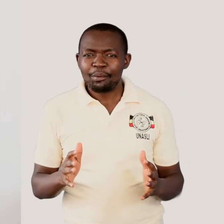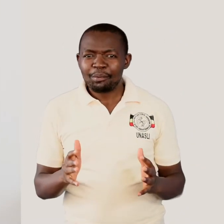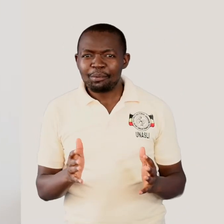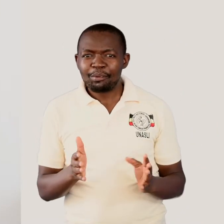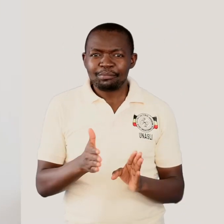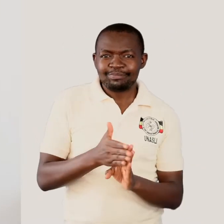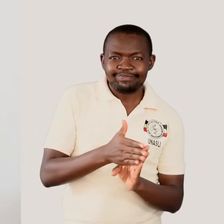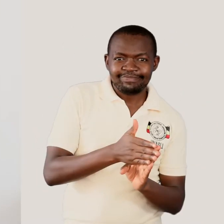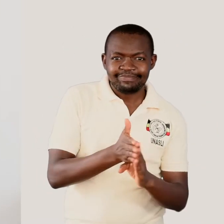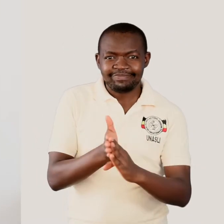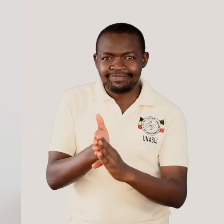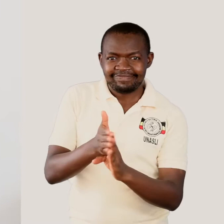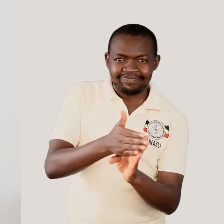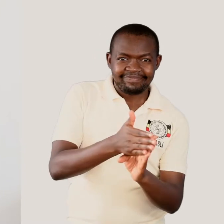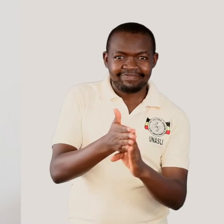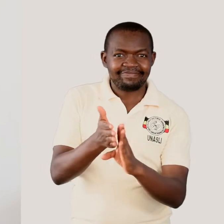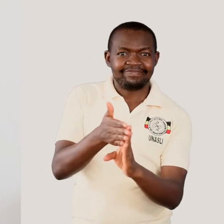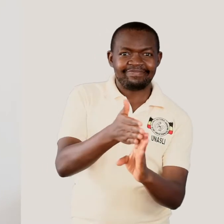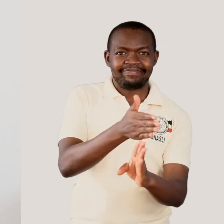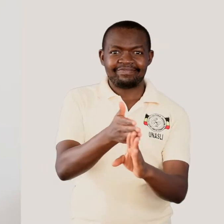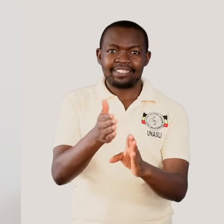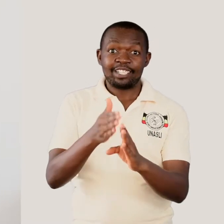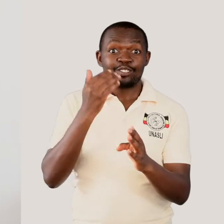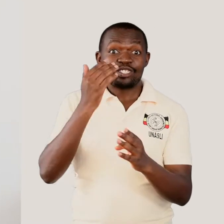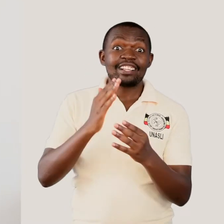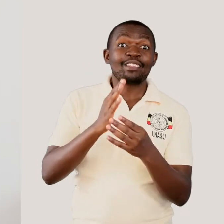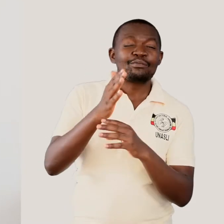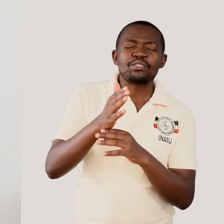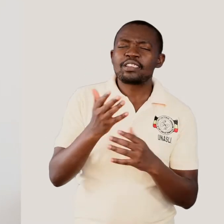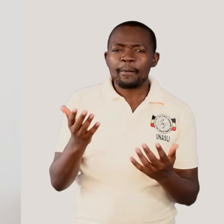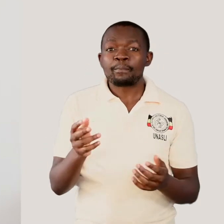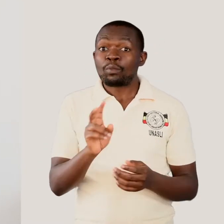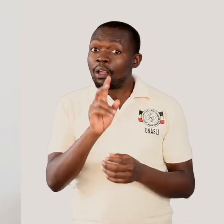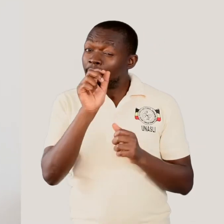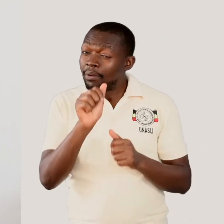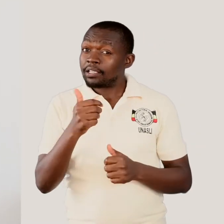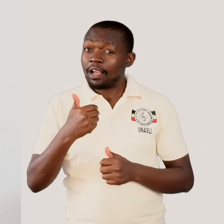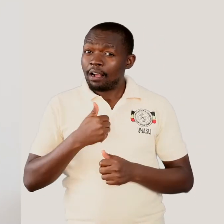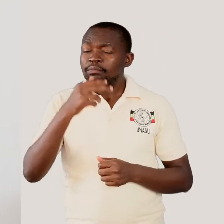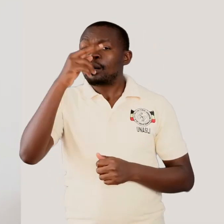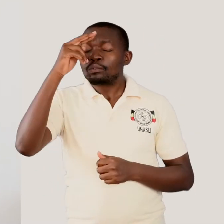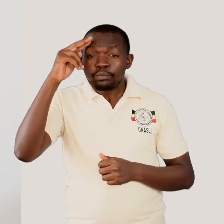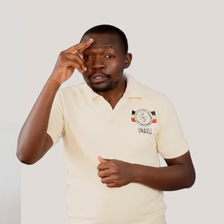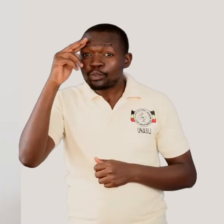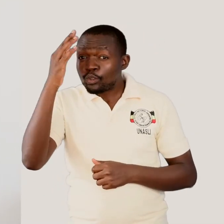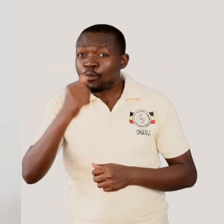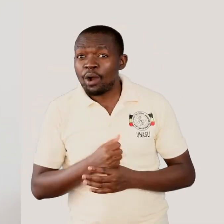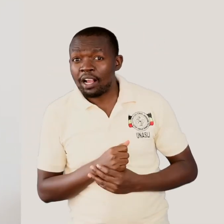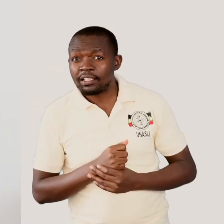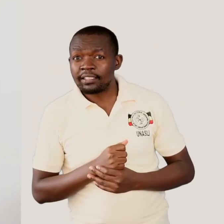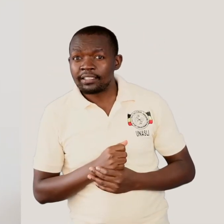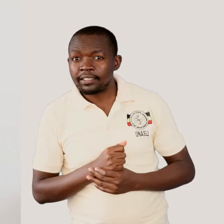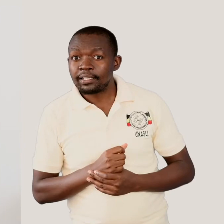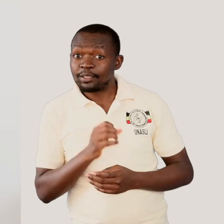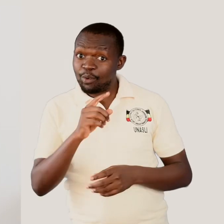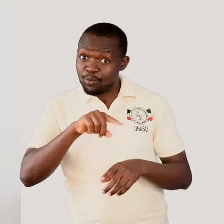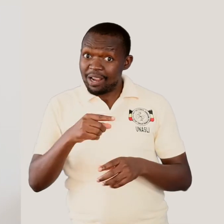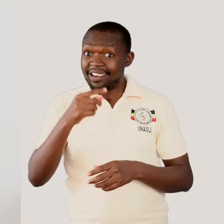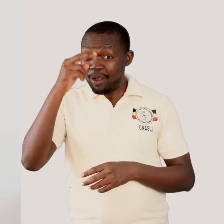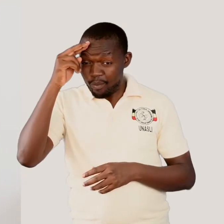which to take in the future and why. And then you will be helped to achieve them.